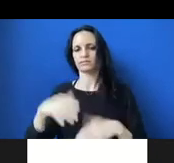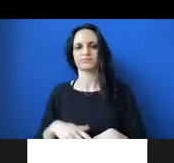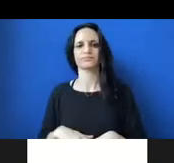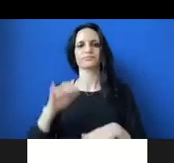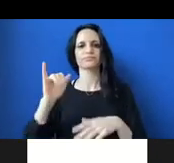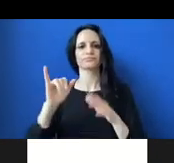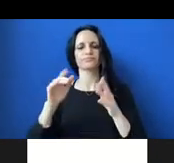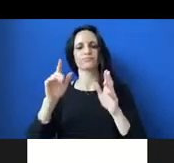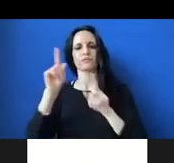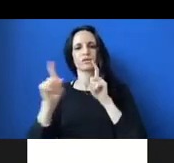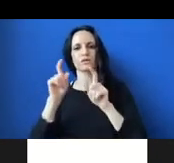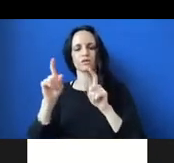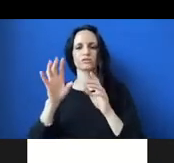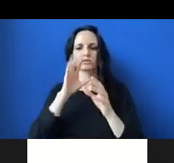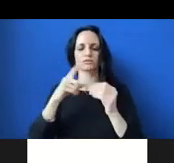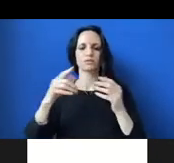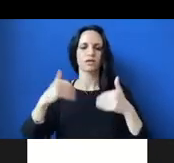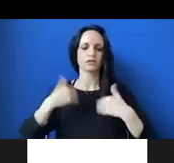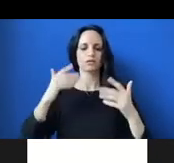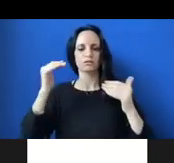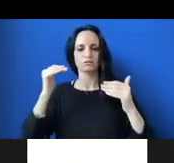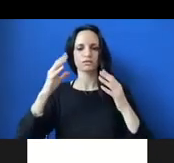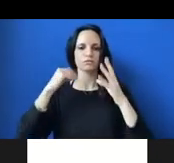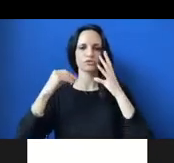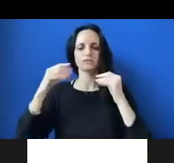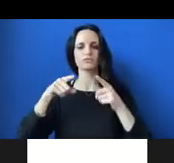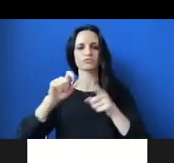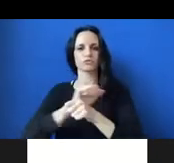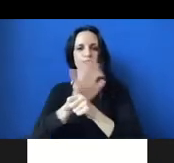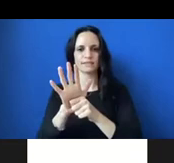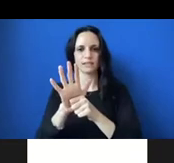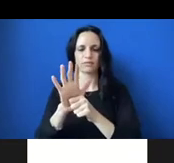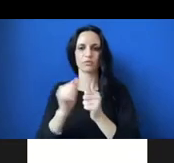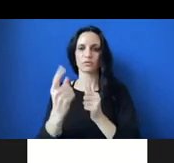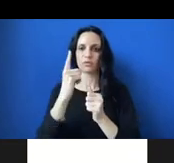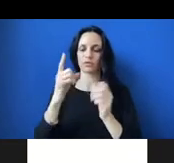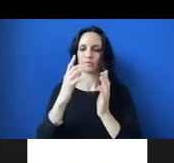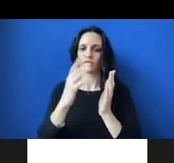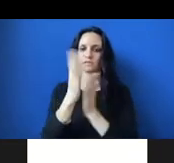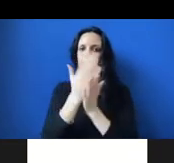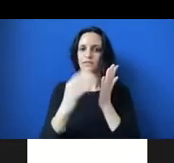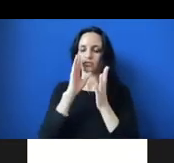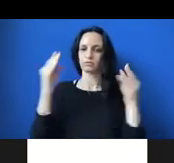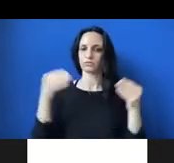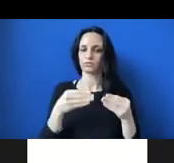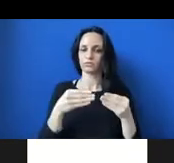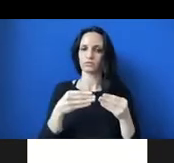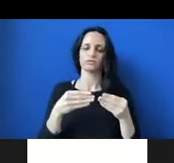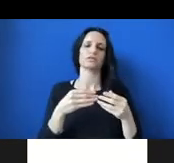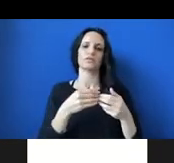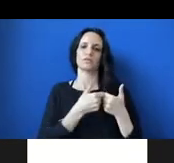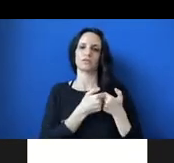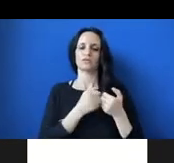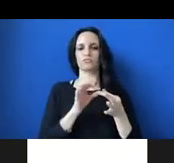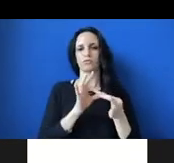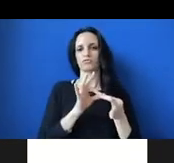topics of young adult experiences in the pandemic. Um, with one section focusing on significant others and relationships in the